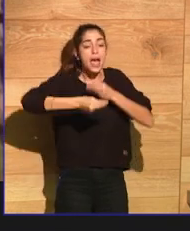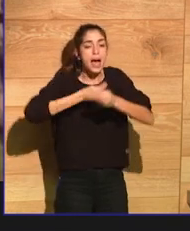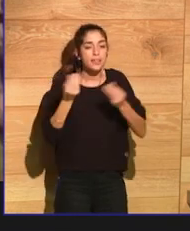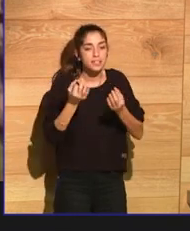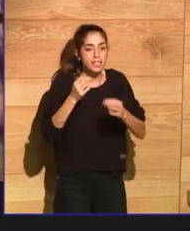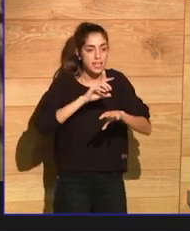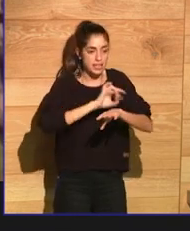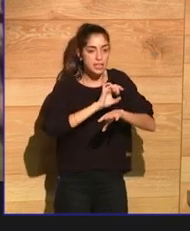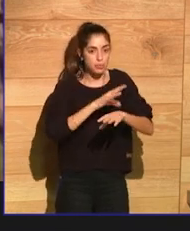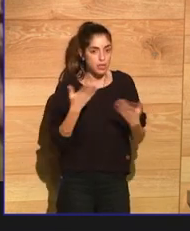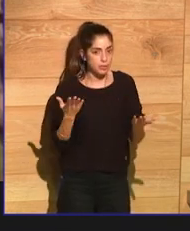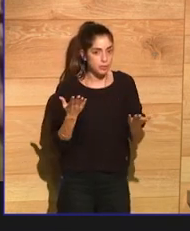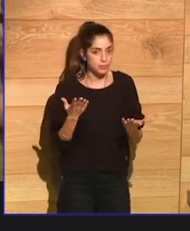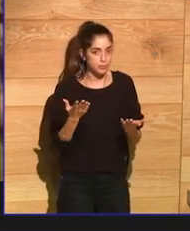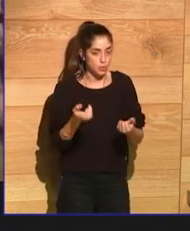Hmm.